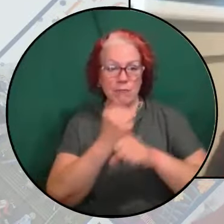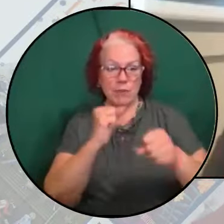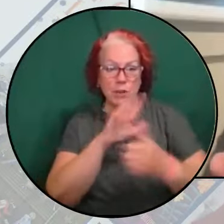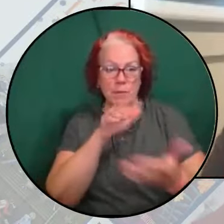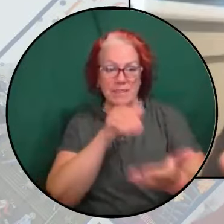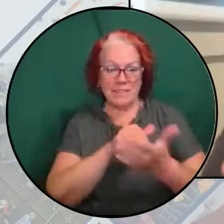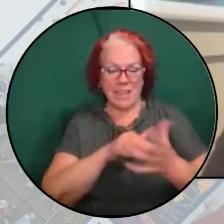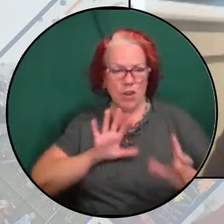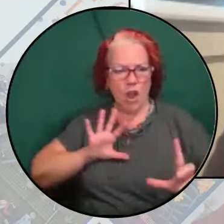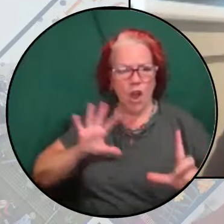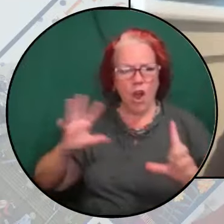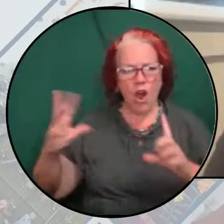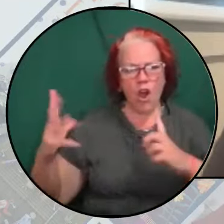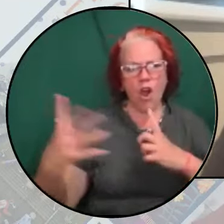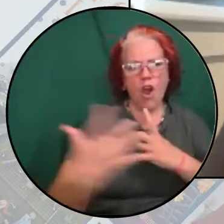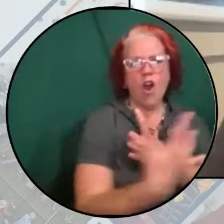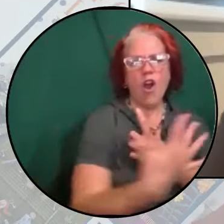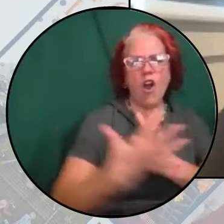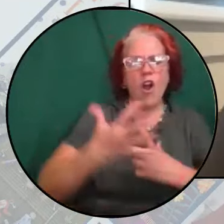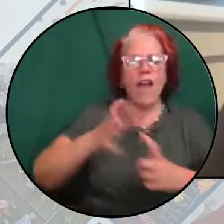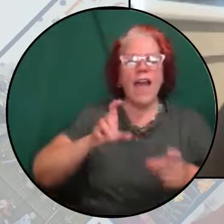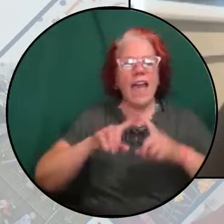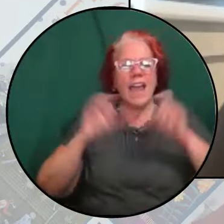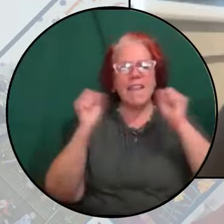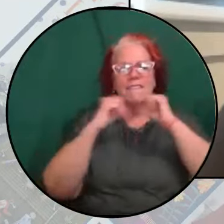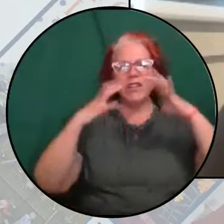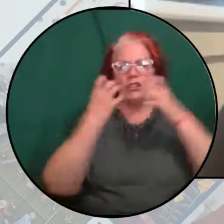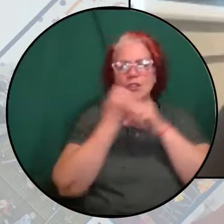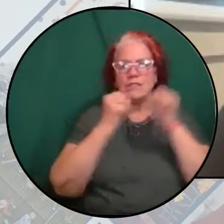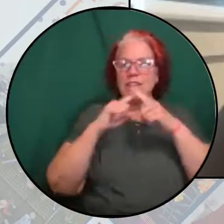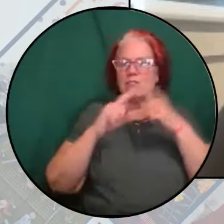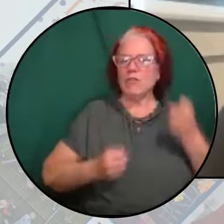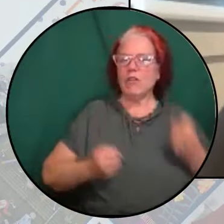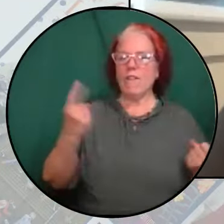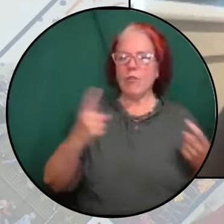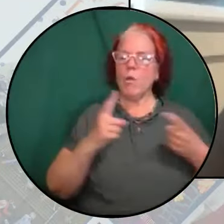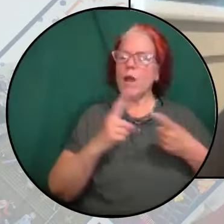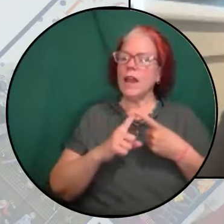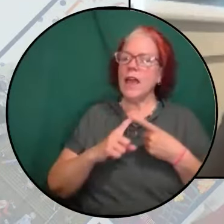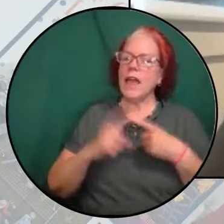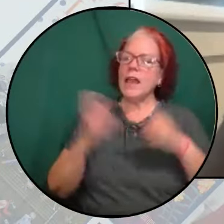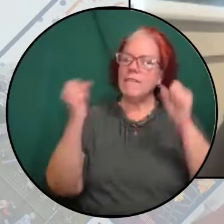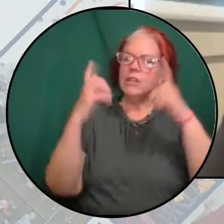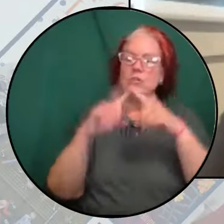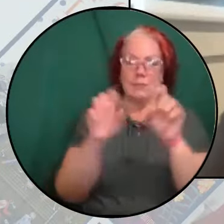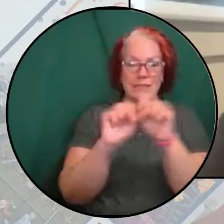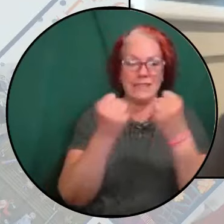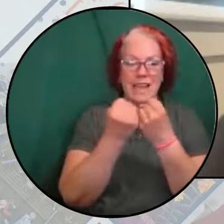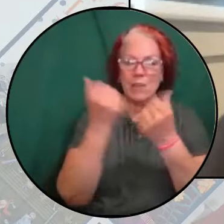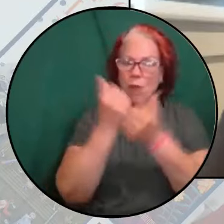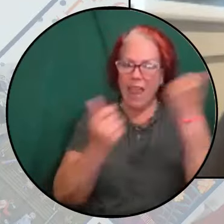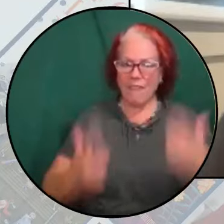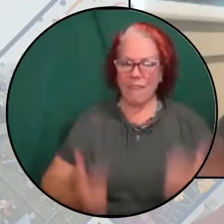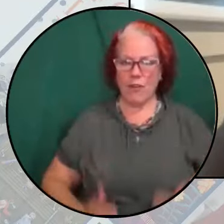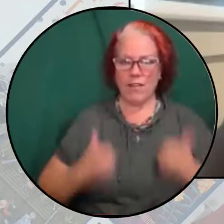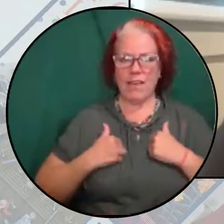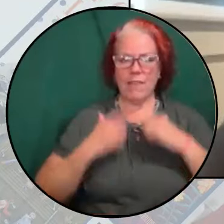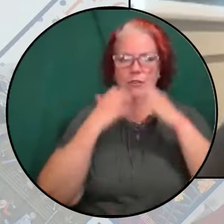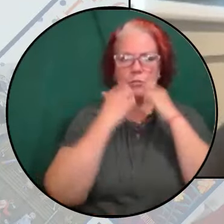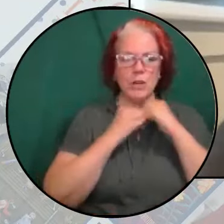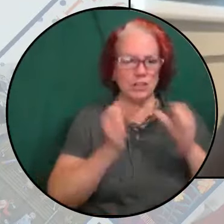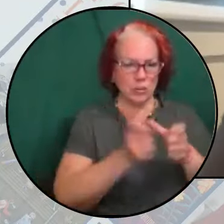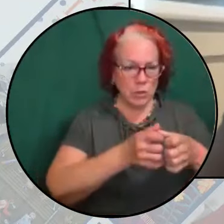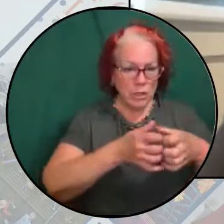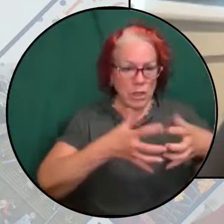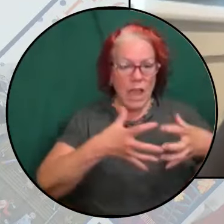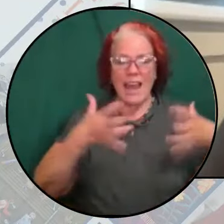liberation and a vision of safety for all and a society where every single life is precious. And now we must grow that action. Every